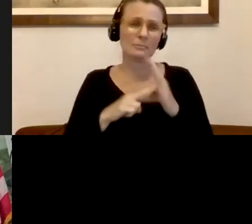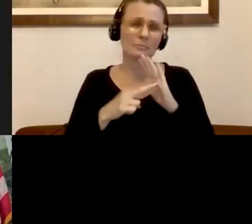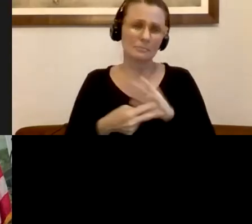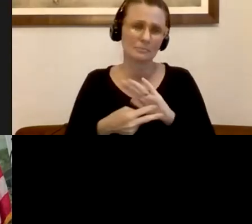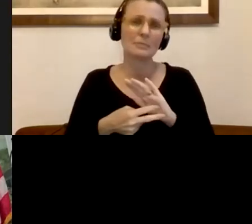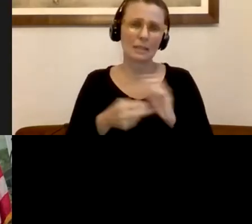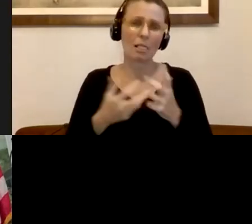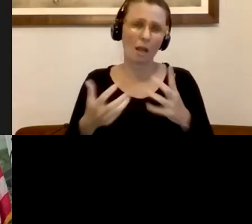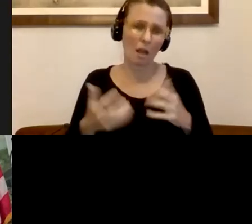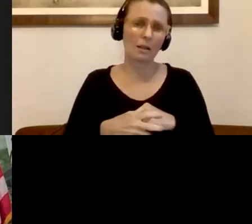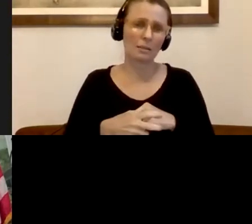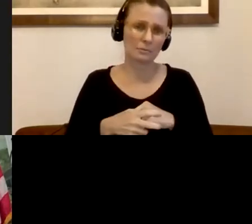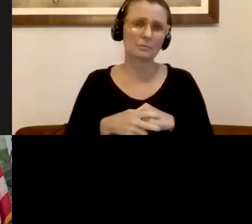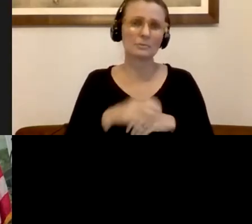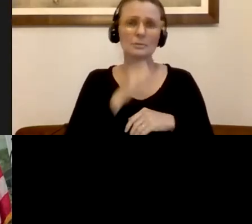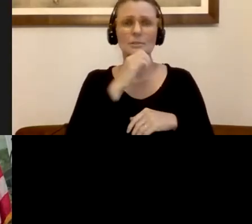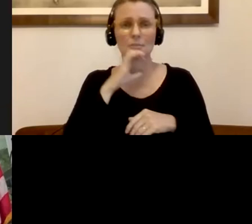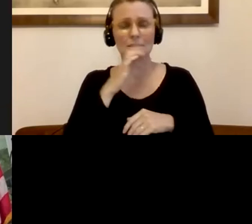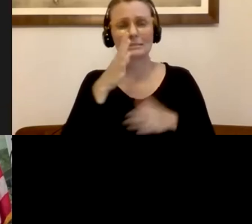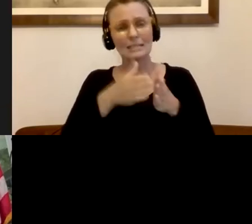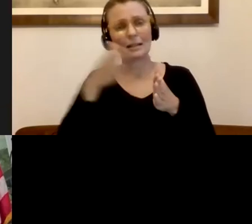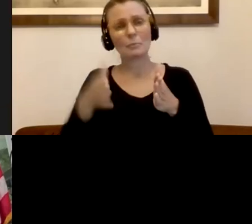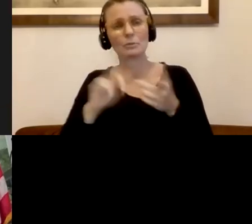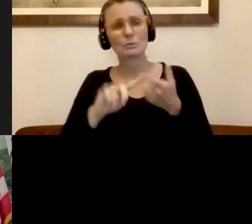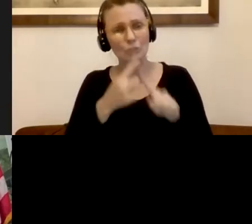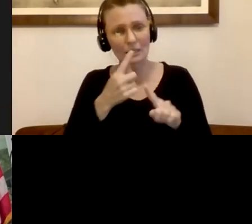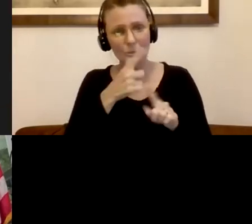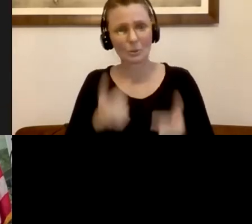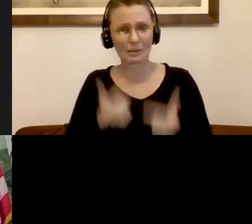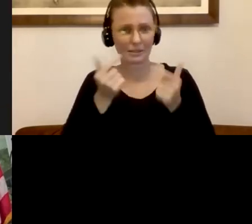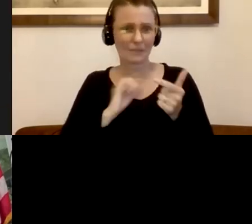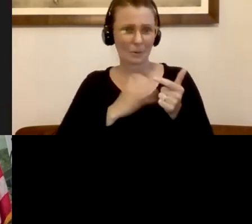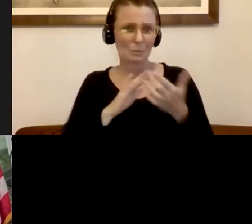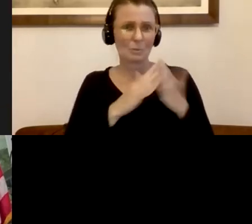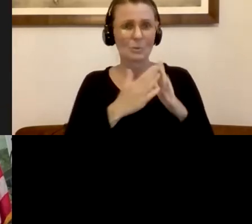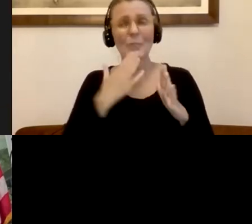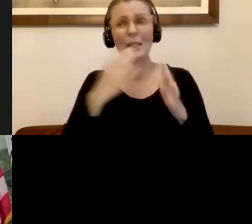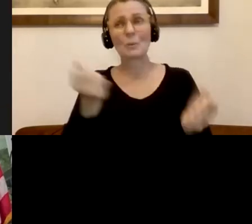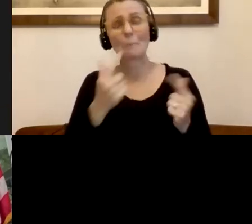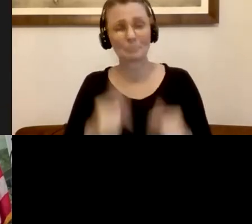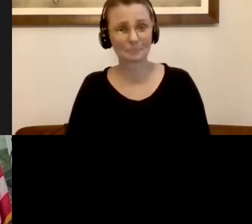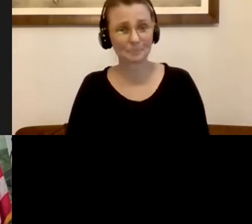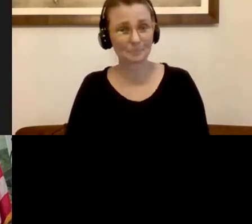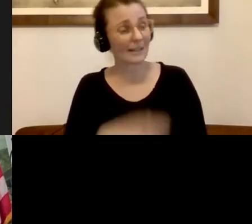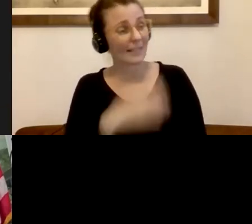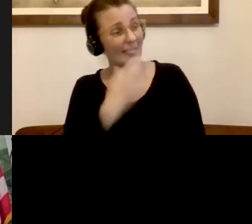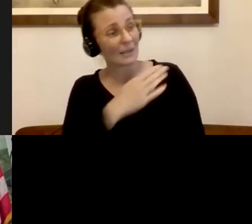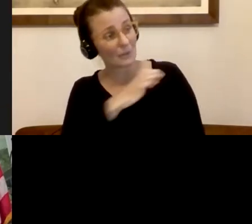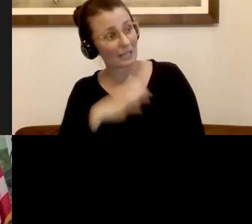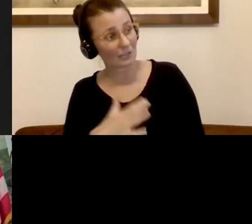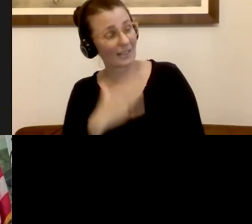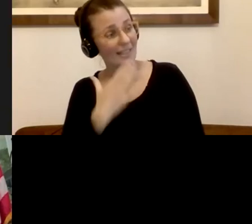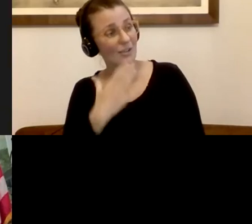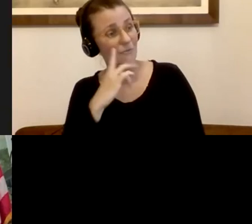population neighbors, friends who, who live in our community. So thank you, everybody. Thank you, counselor. thank you to all the counselors